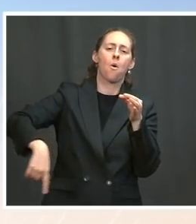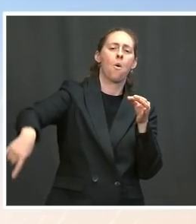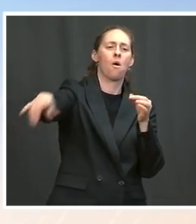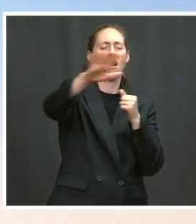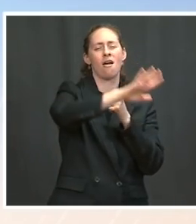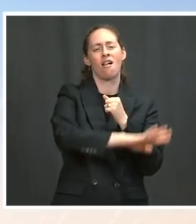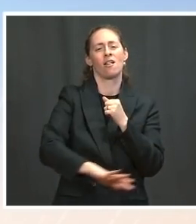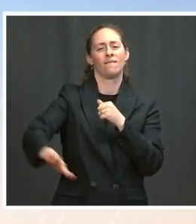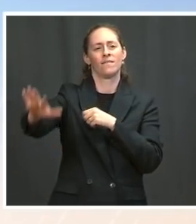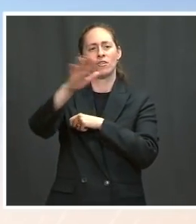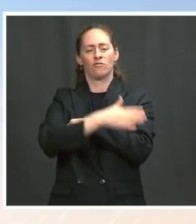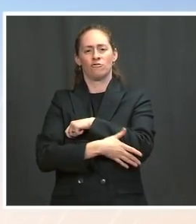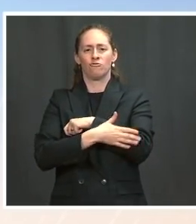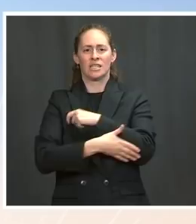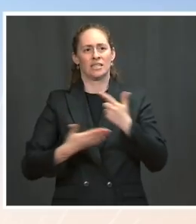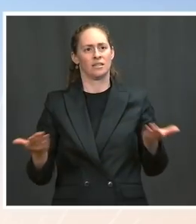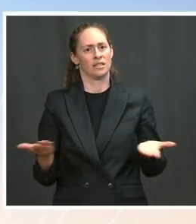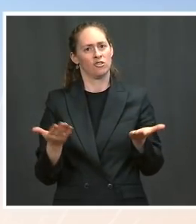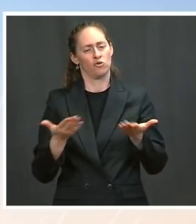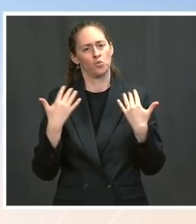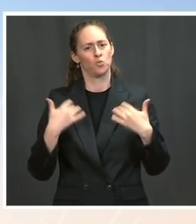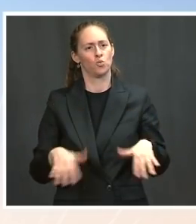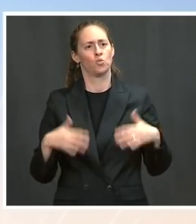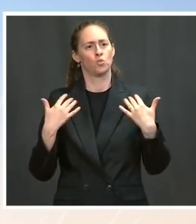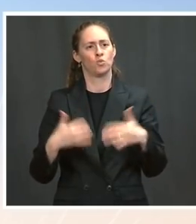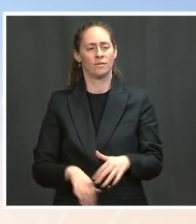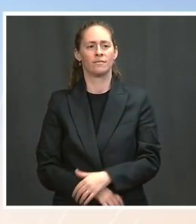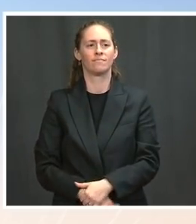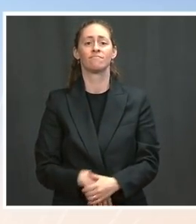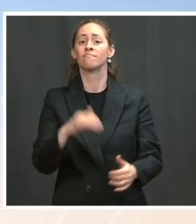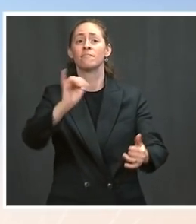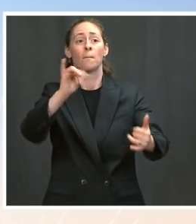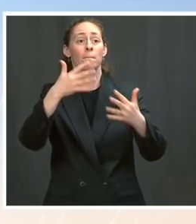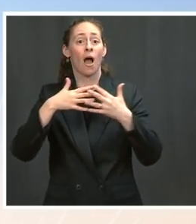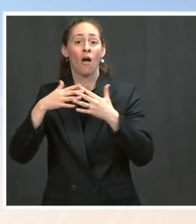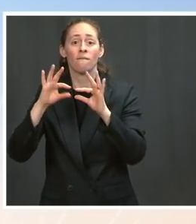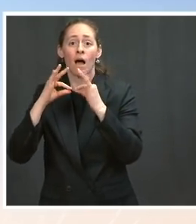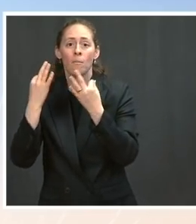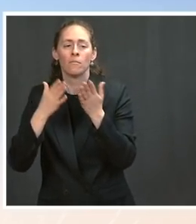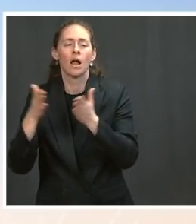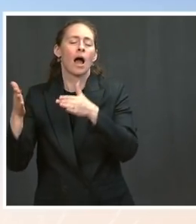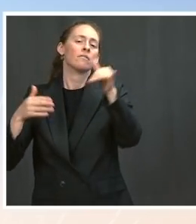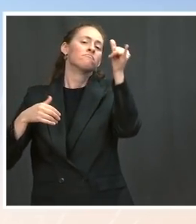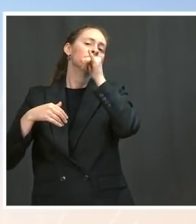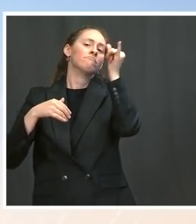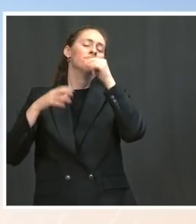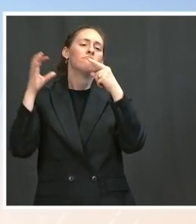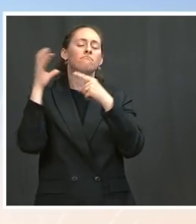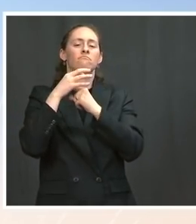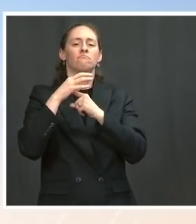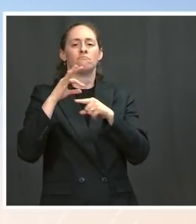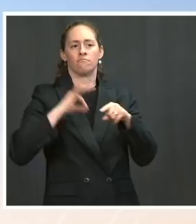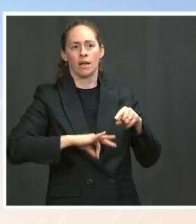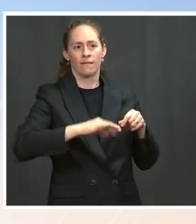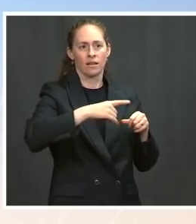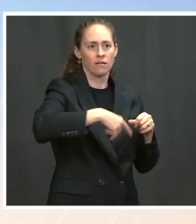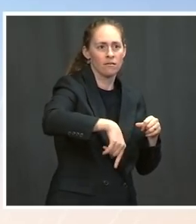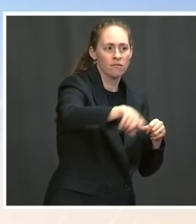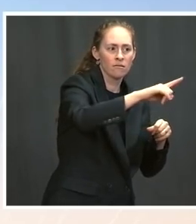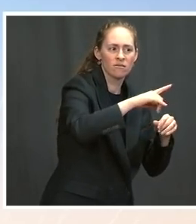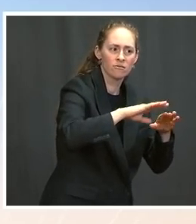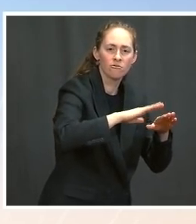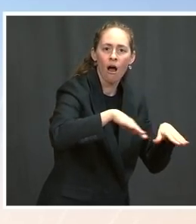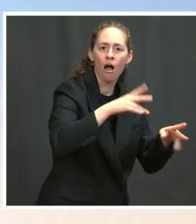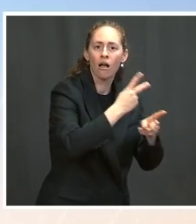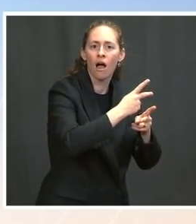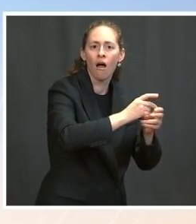also, the American Families Plan would have a huge benefit in addressing some of the impacts of childcare on educational needs,